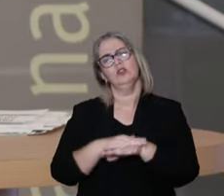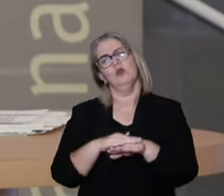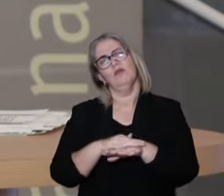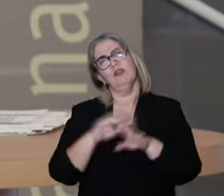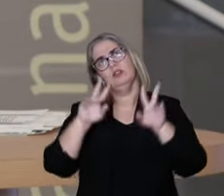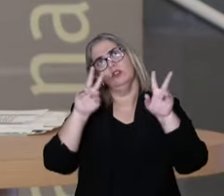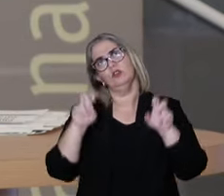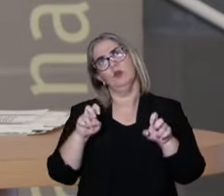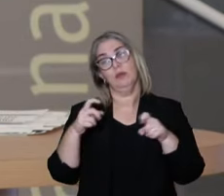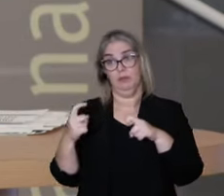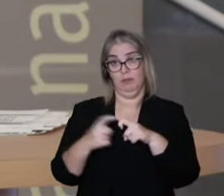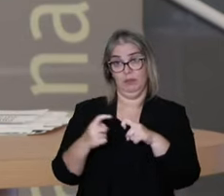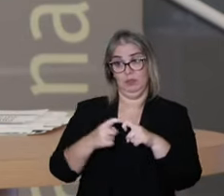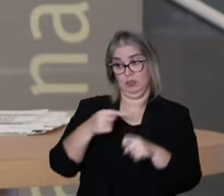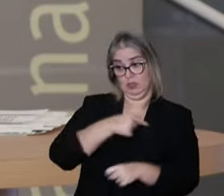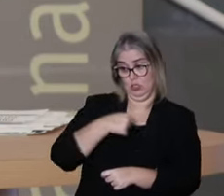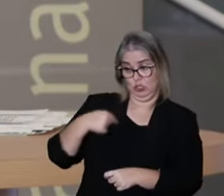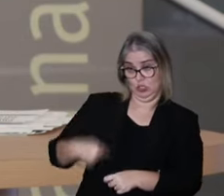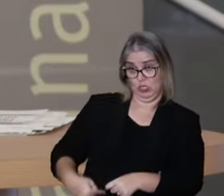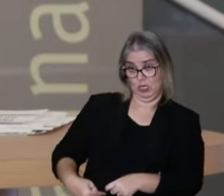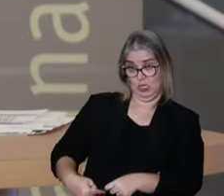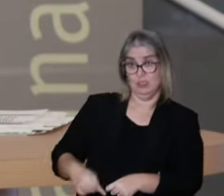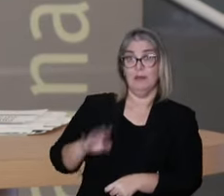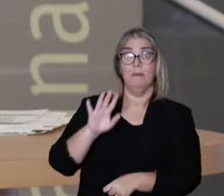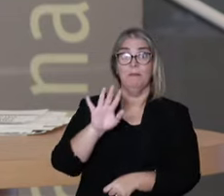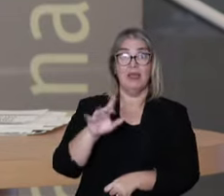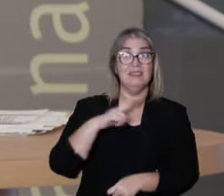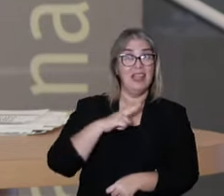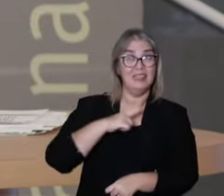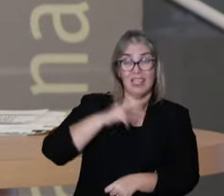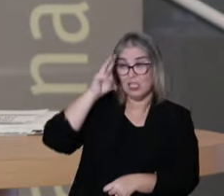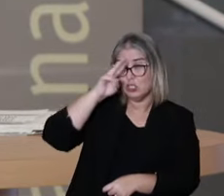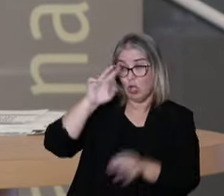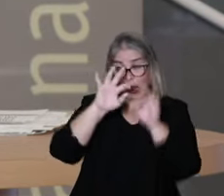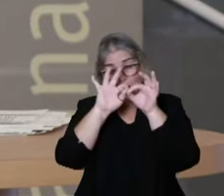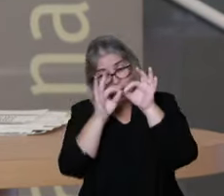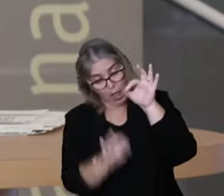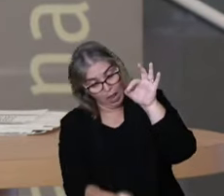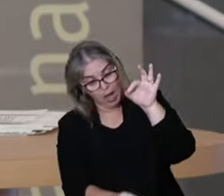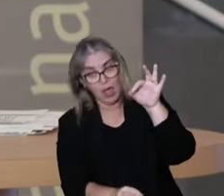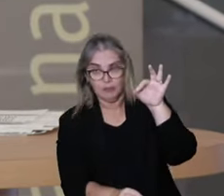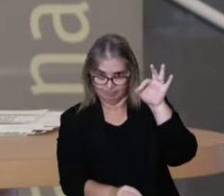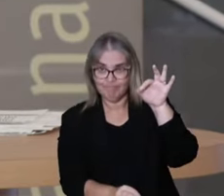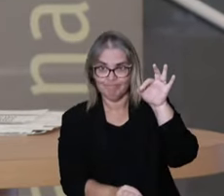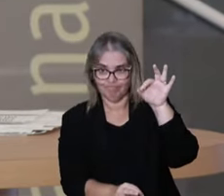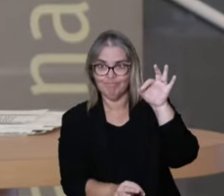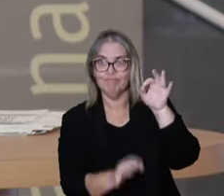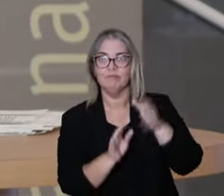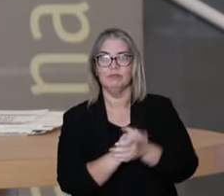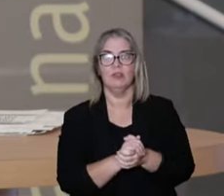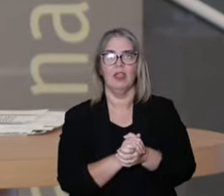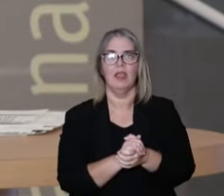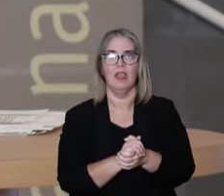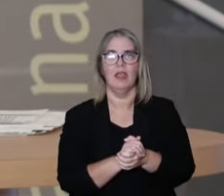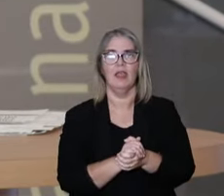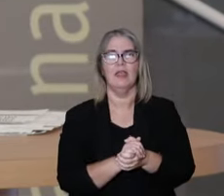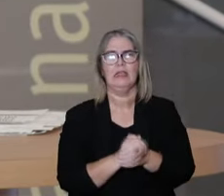So we talk a lot about Chinese medicine, but because it has a very long history